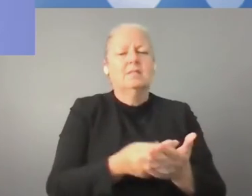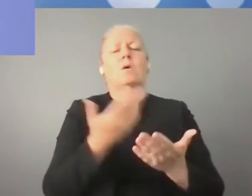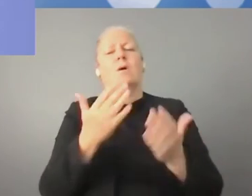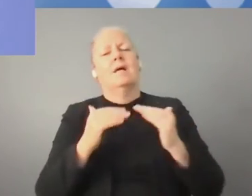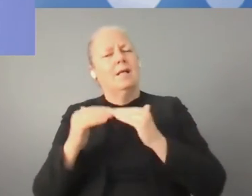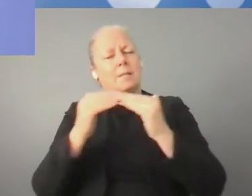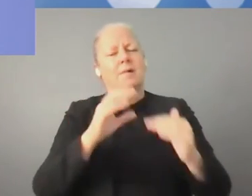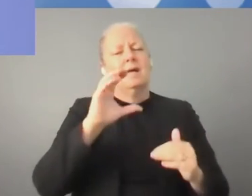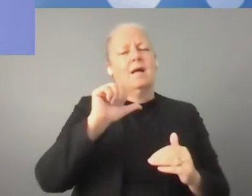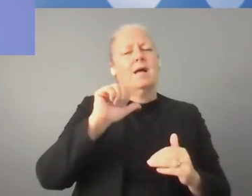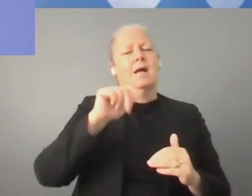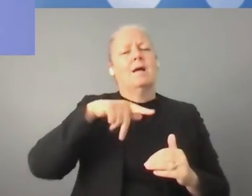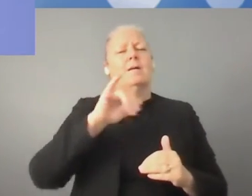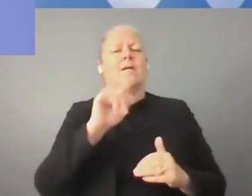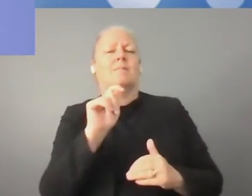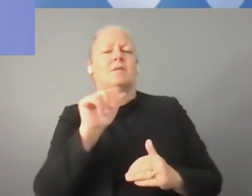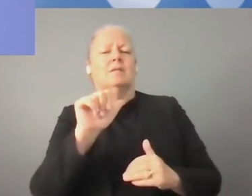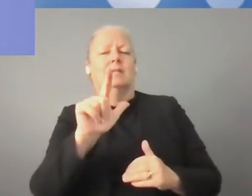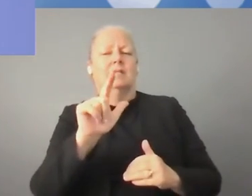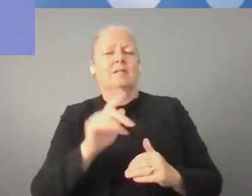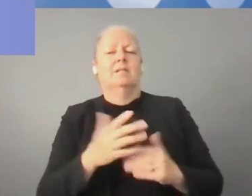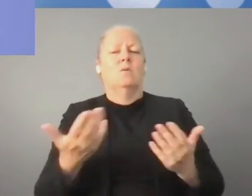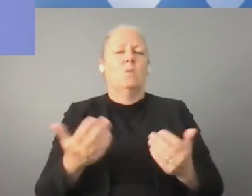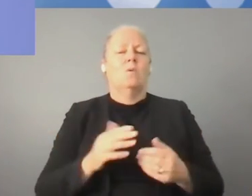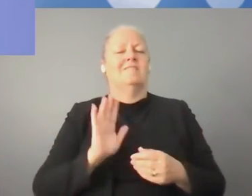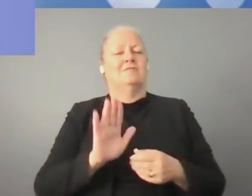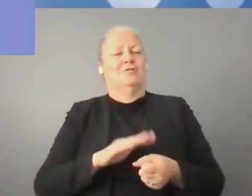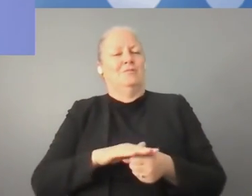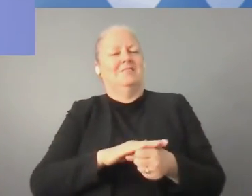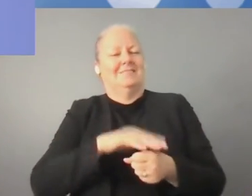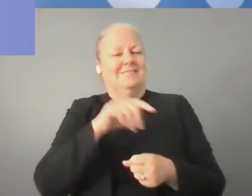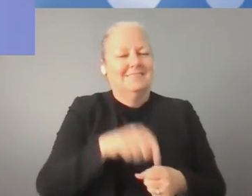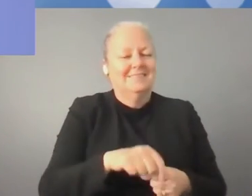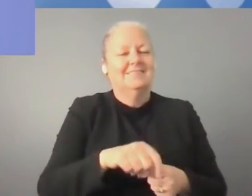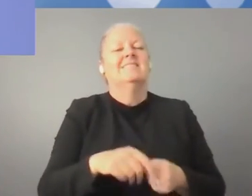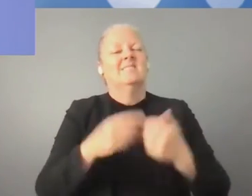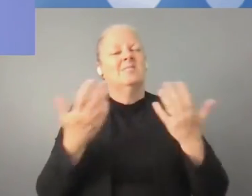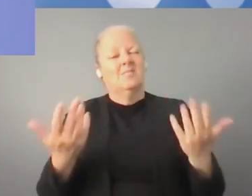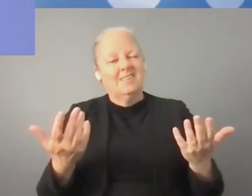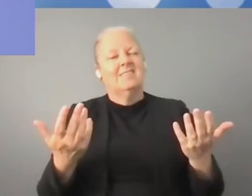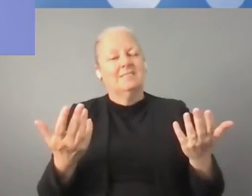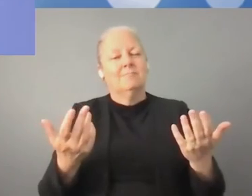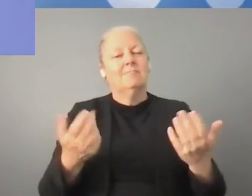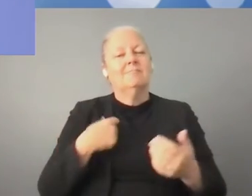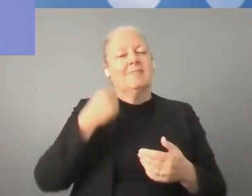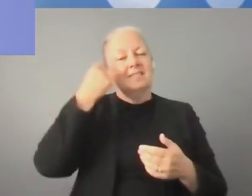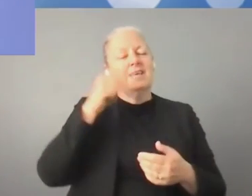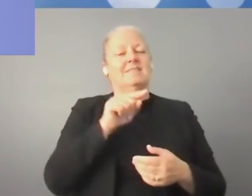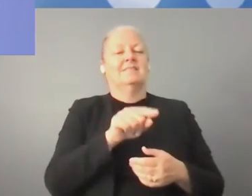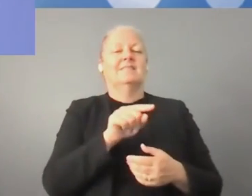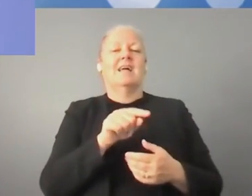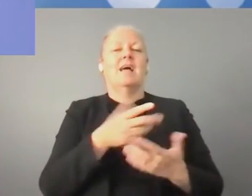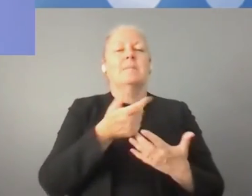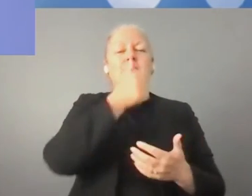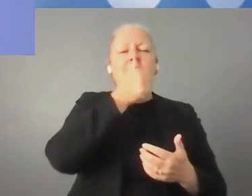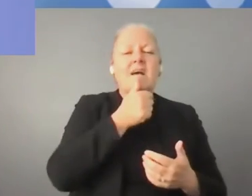government want to include the high-risk innovative ideas. So, we established on that. So, we